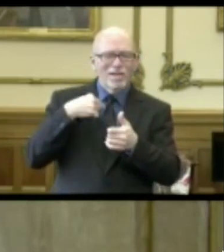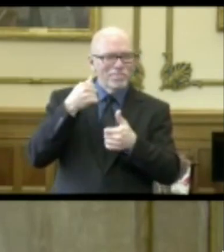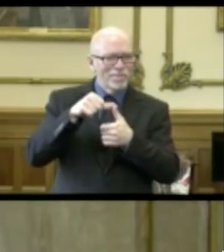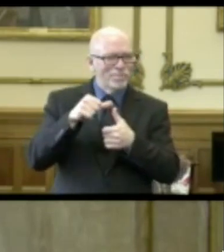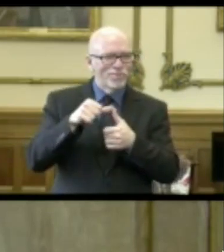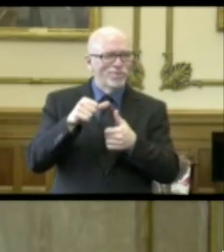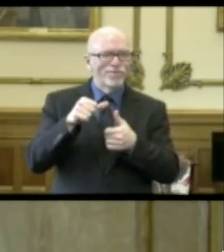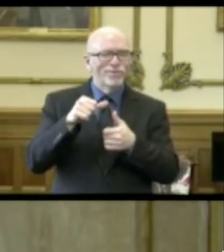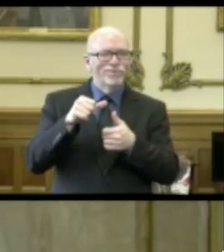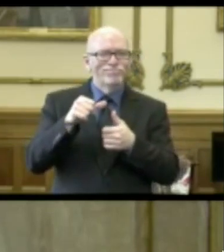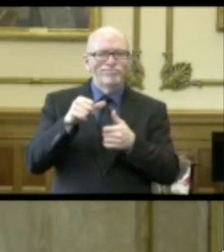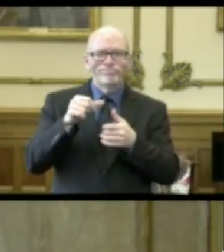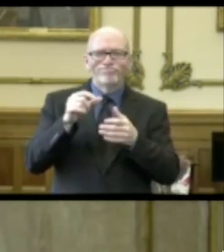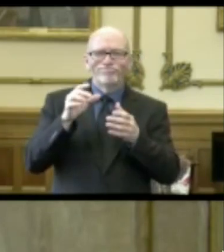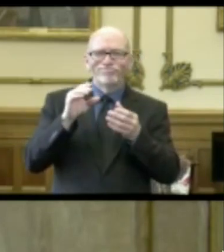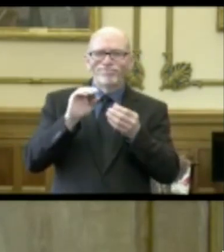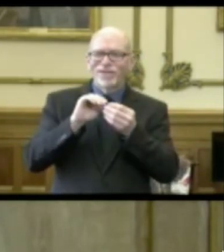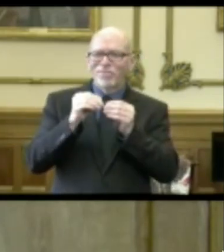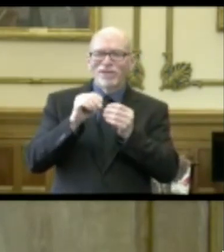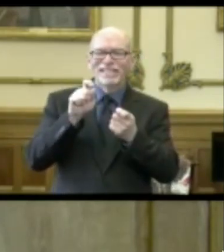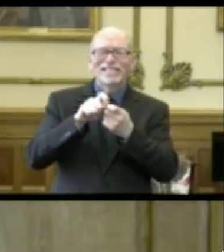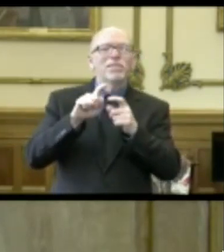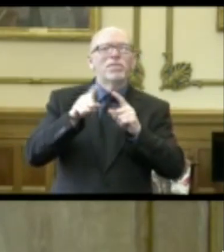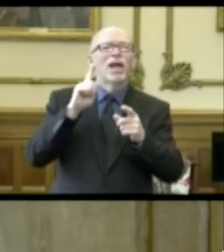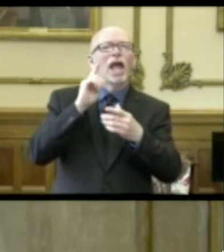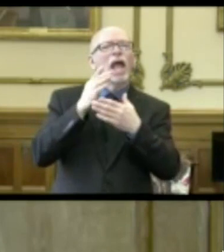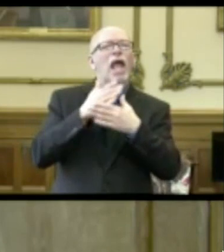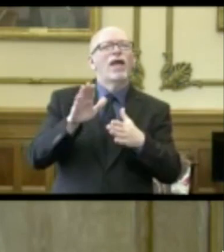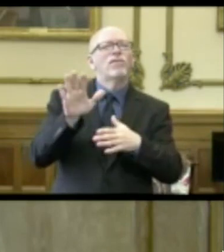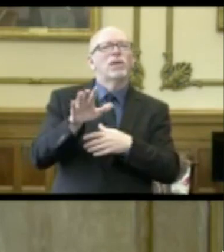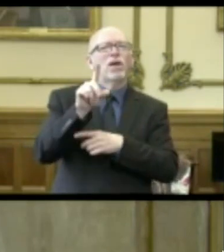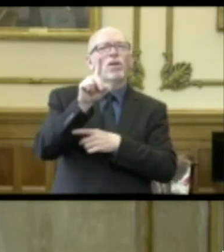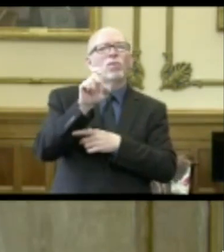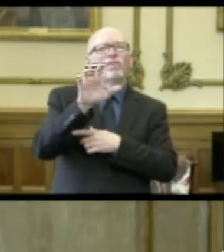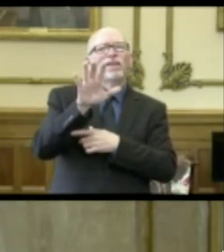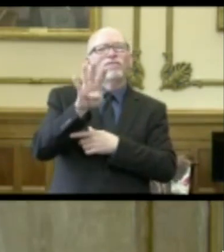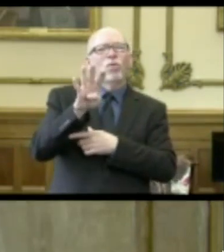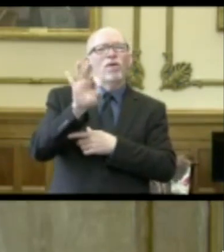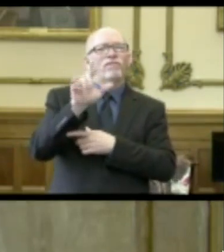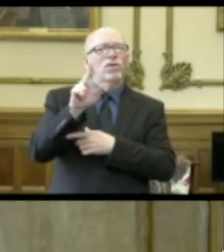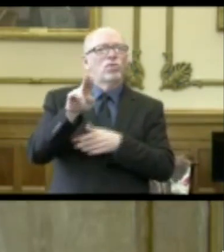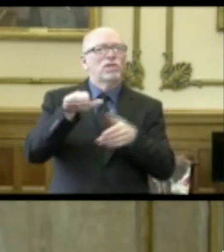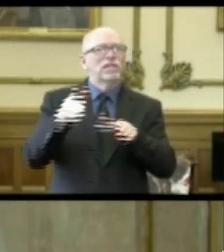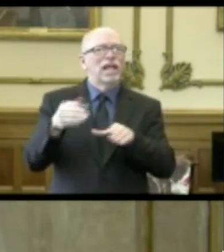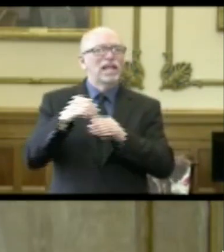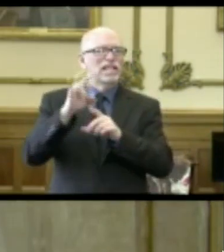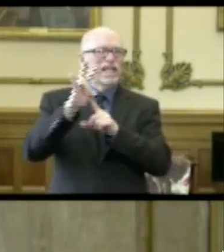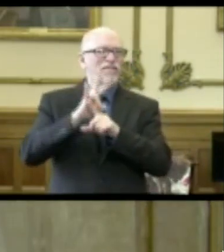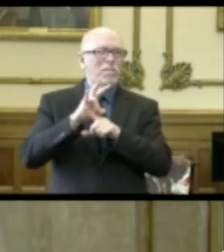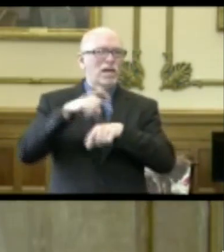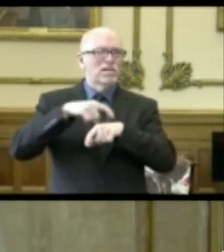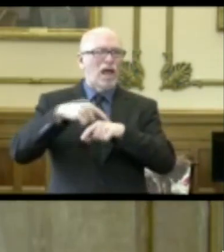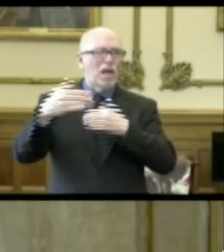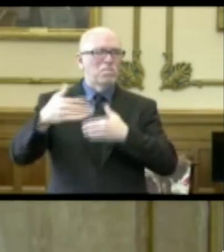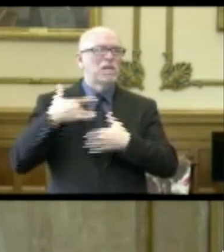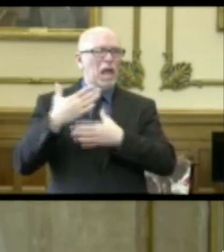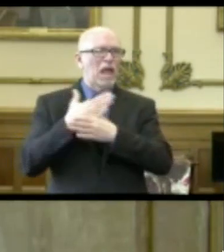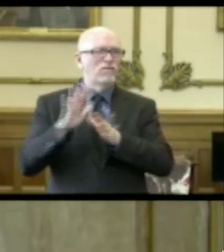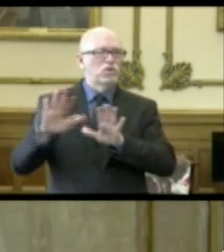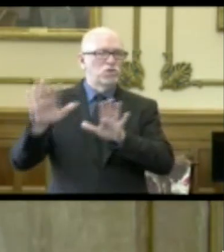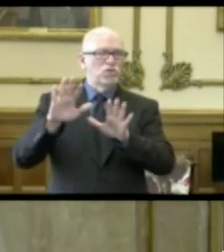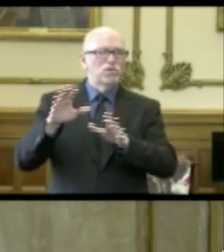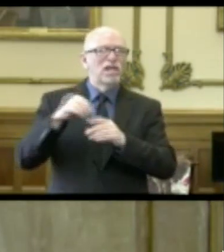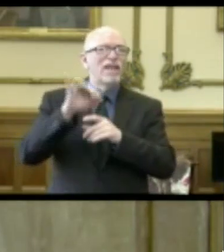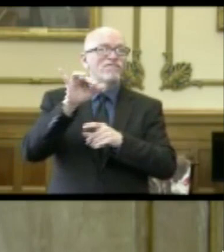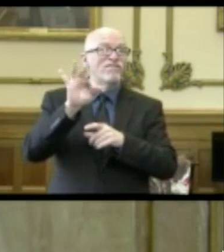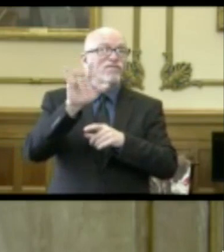the number totally accurately, but I think that we average about 154 flu deaths in a seven-month period of time. So over